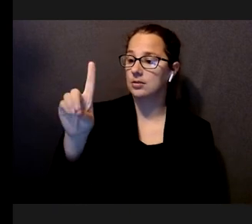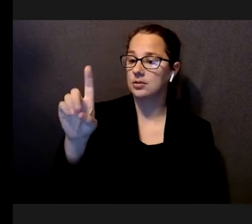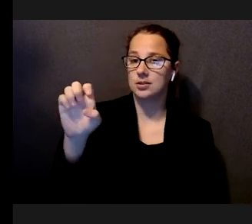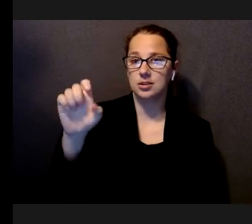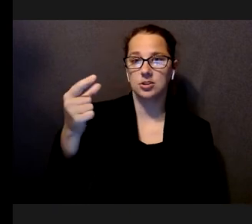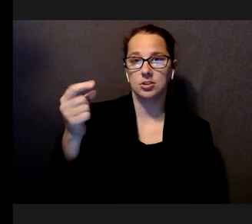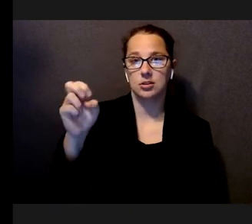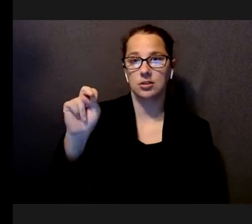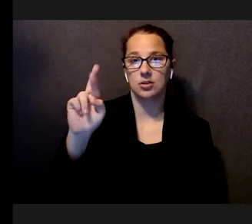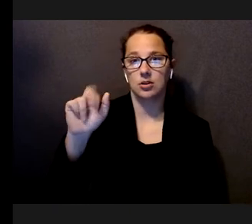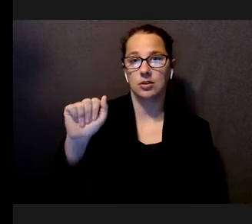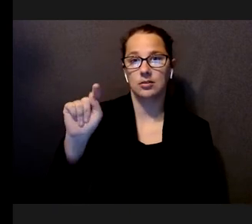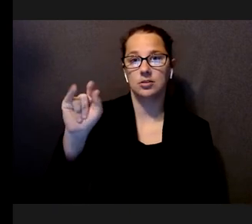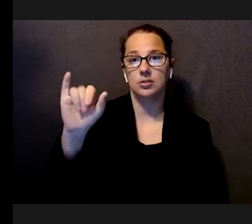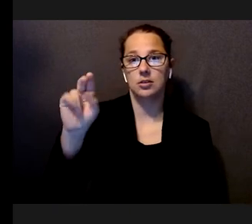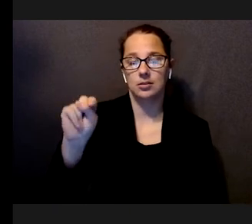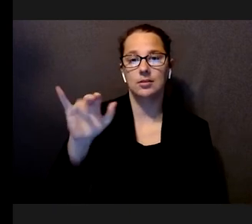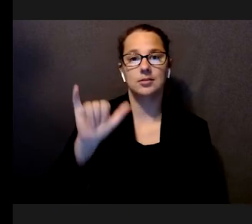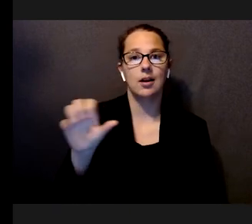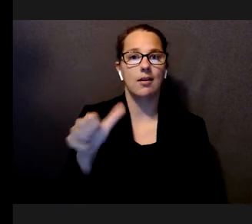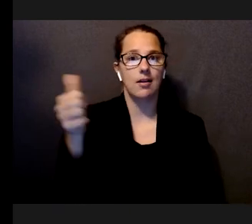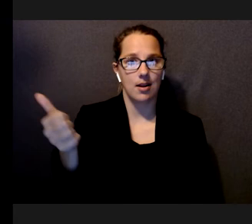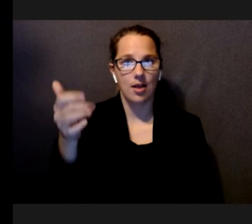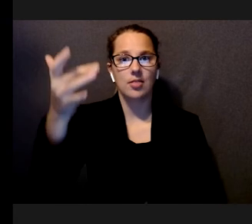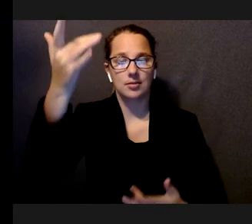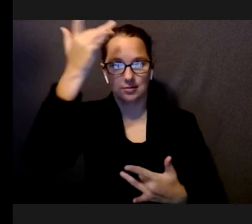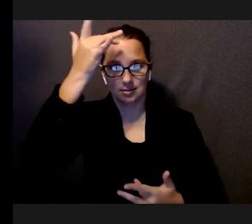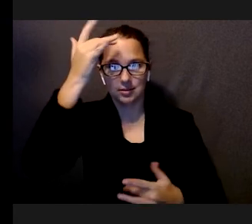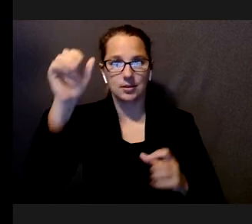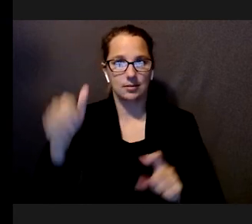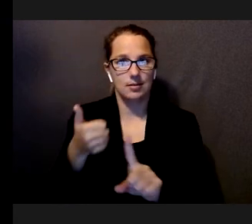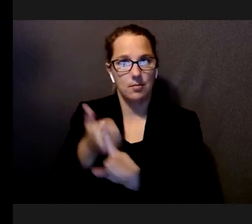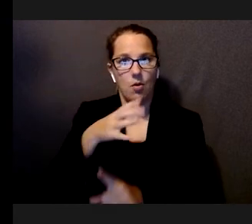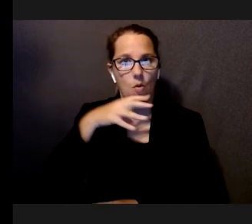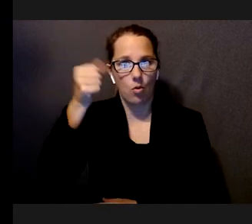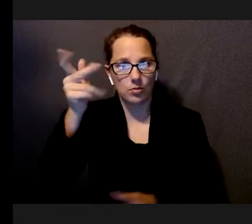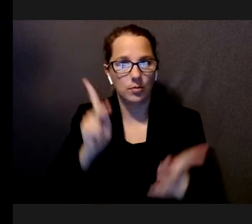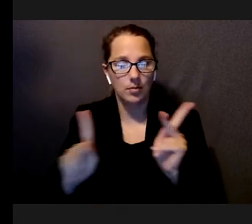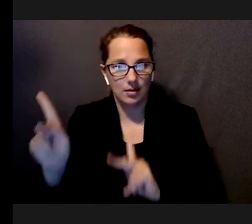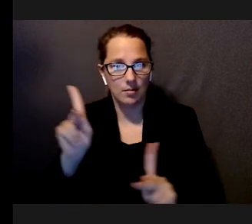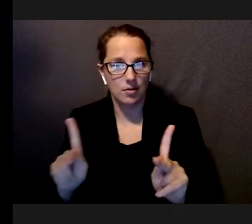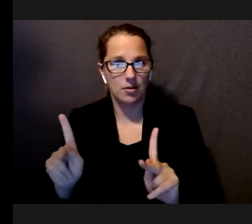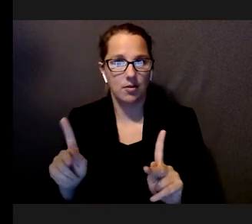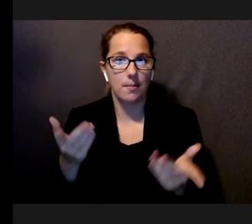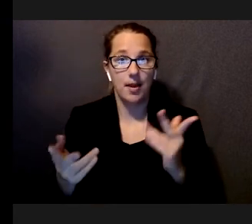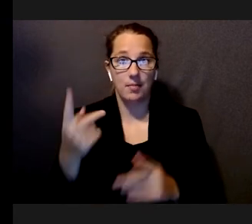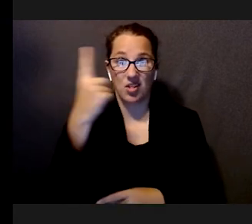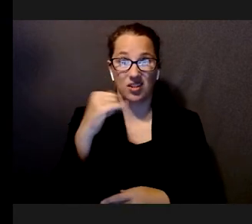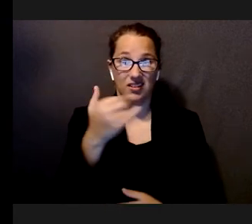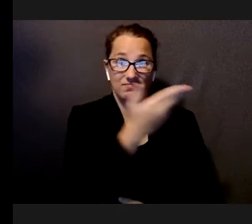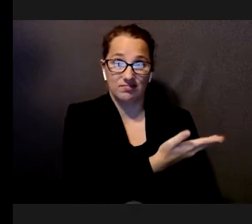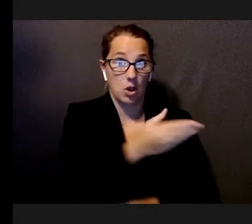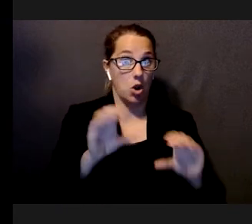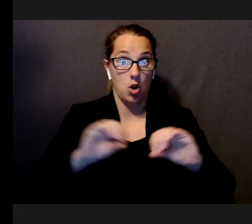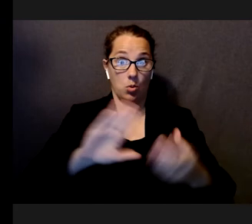another condition that can cause low vision, very common condition, especially for older adults, they might see the image like